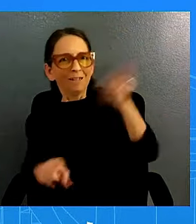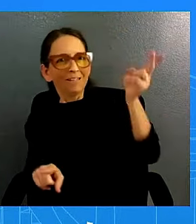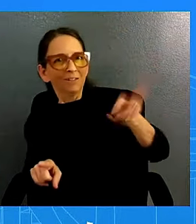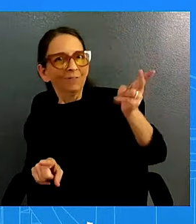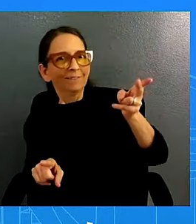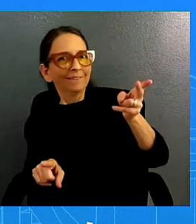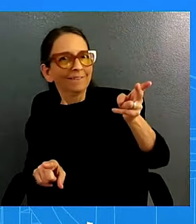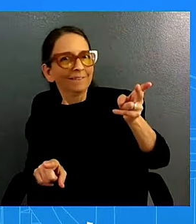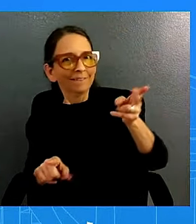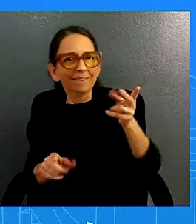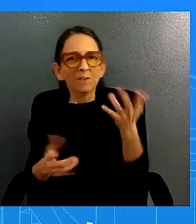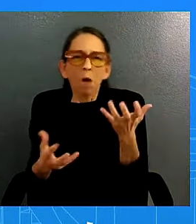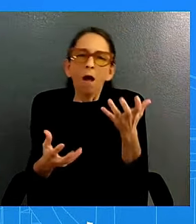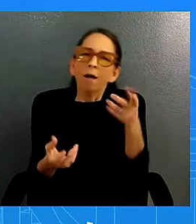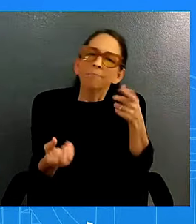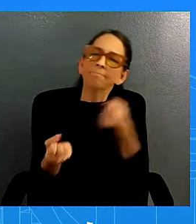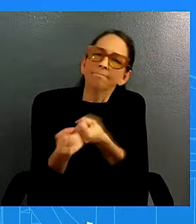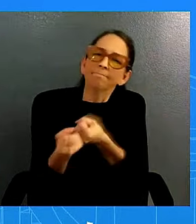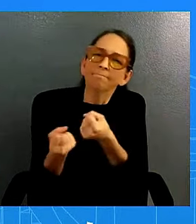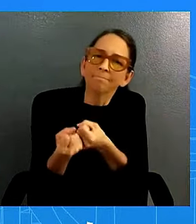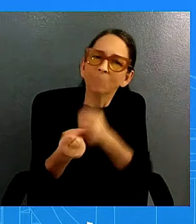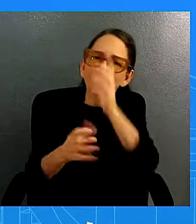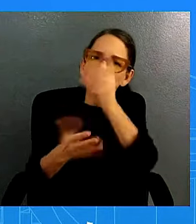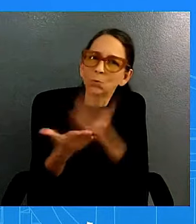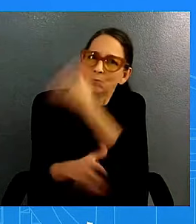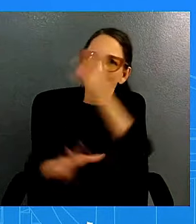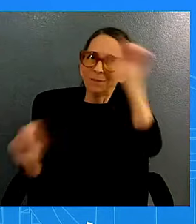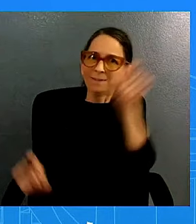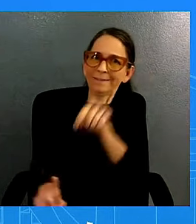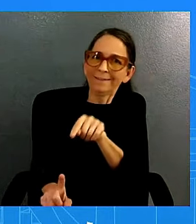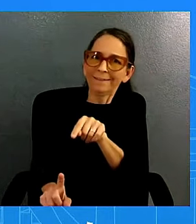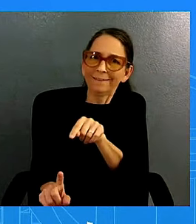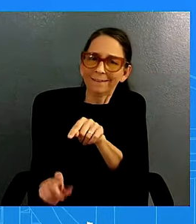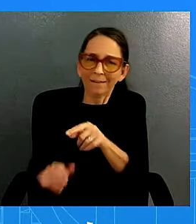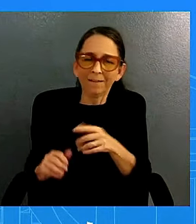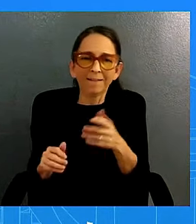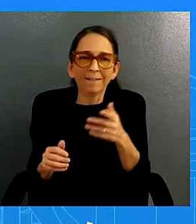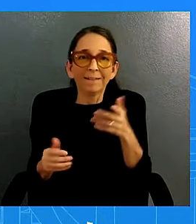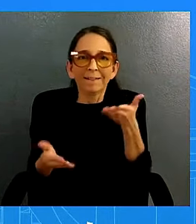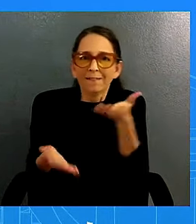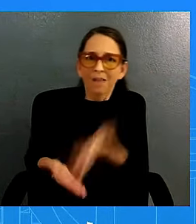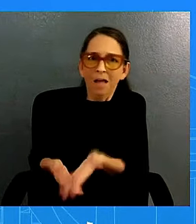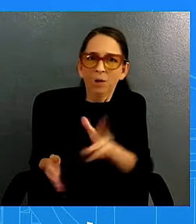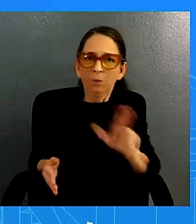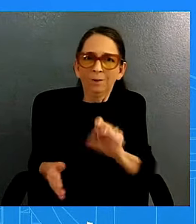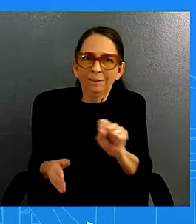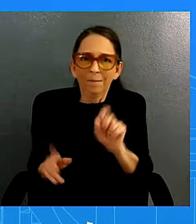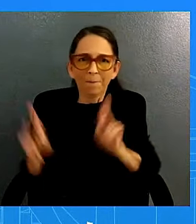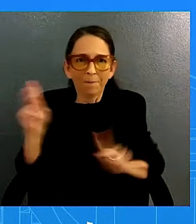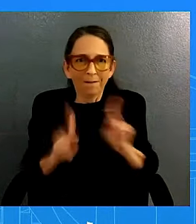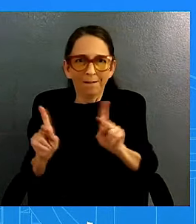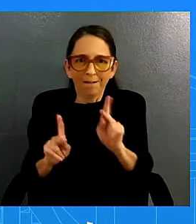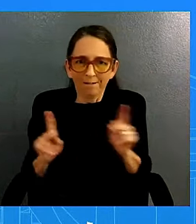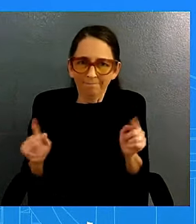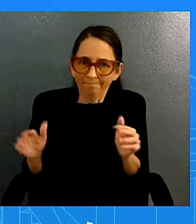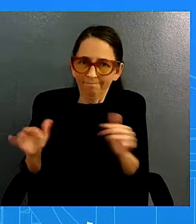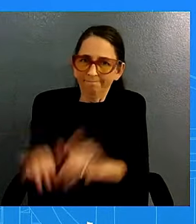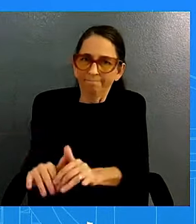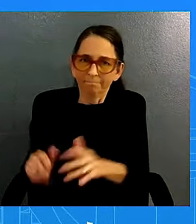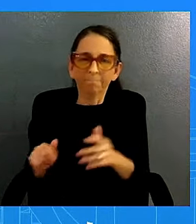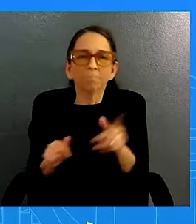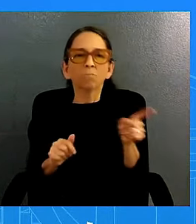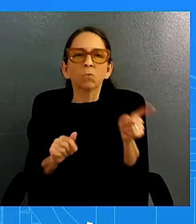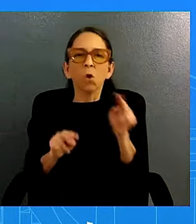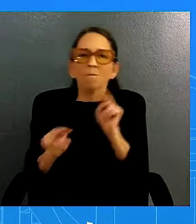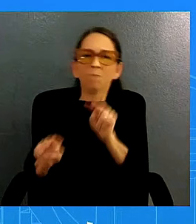and being there being there with the u.s delegation where she's very much looking forward to it i'm not going to speak to what president